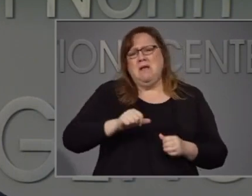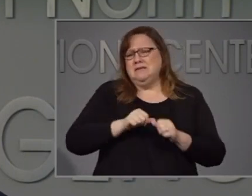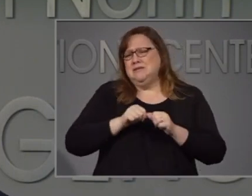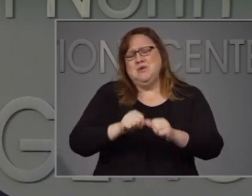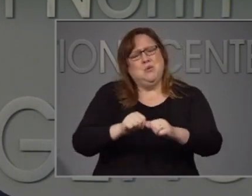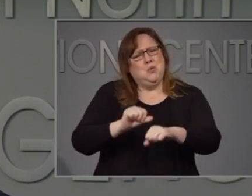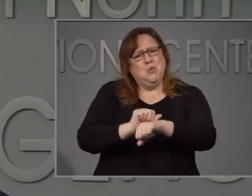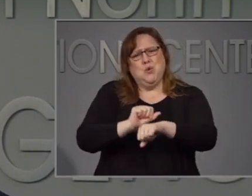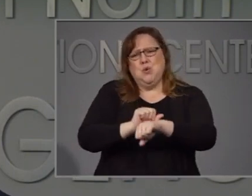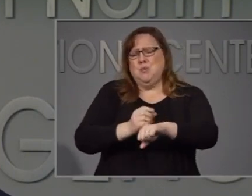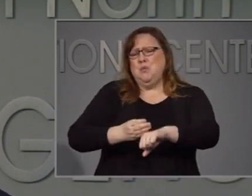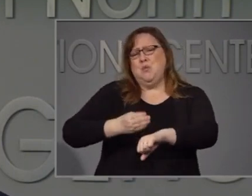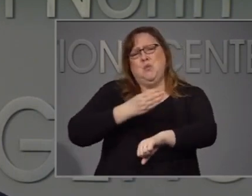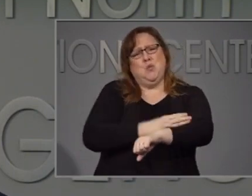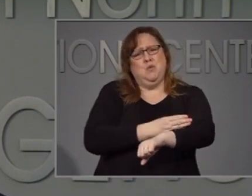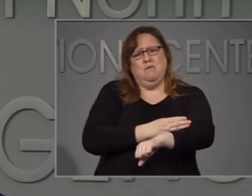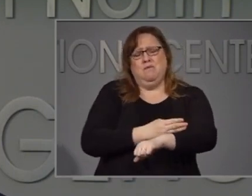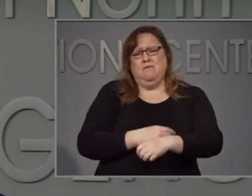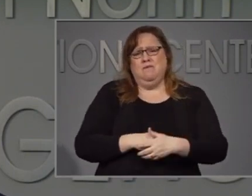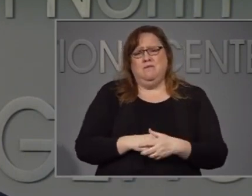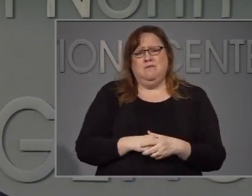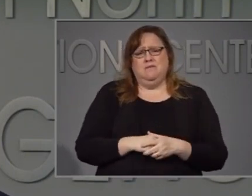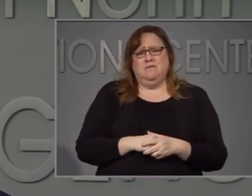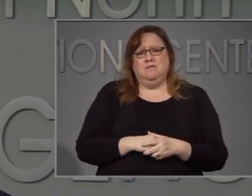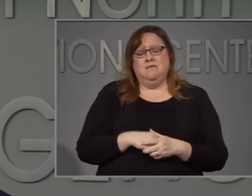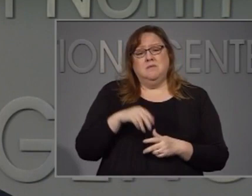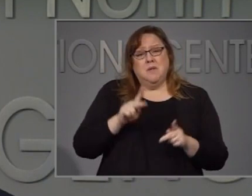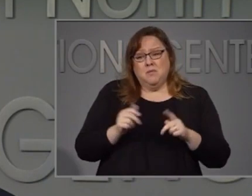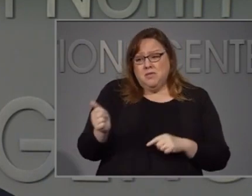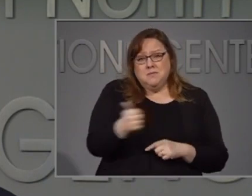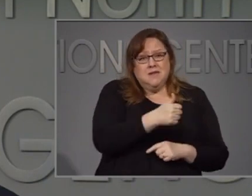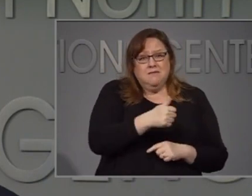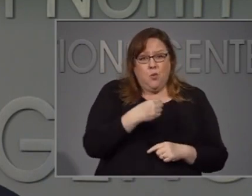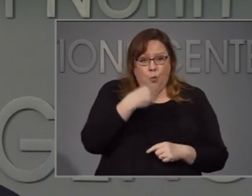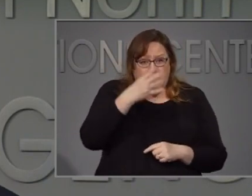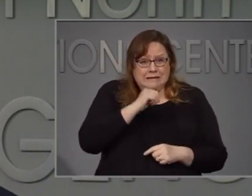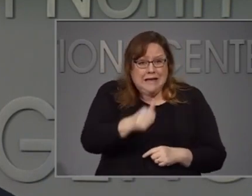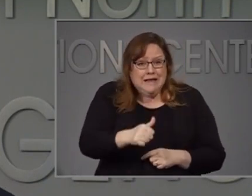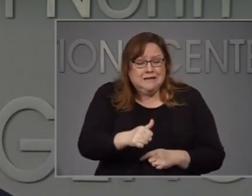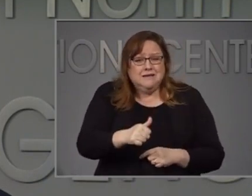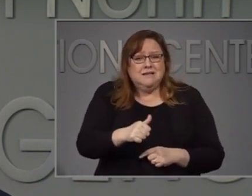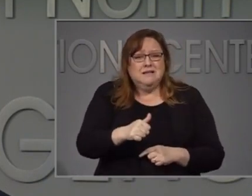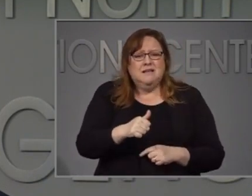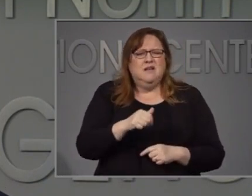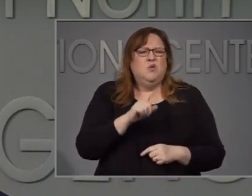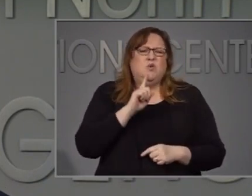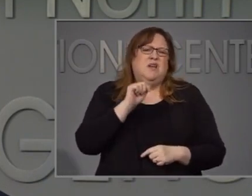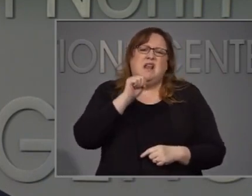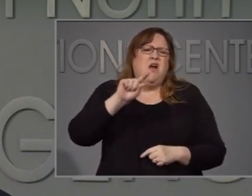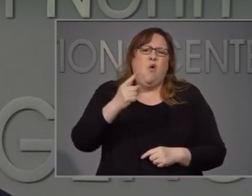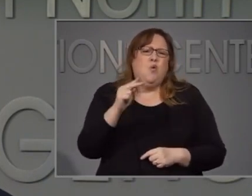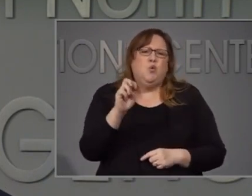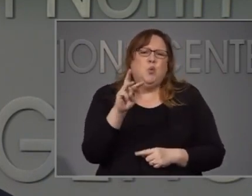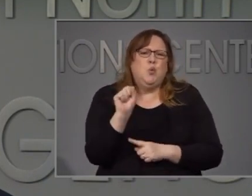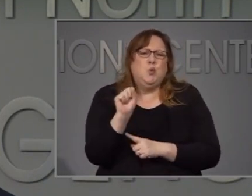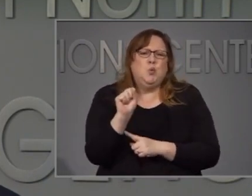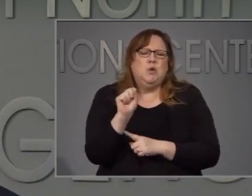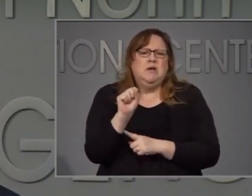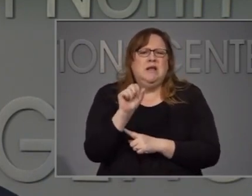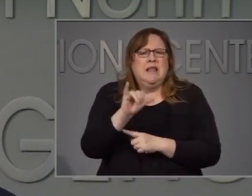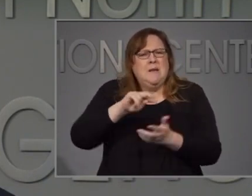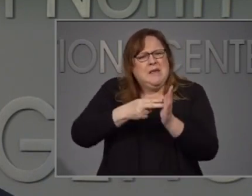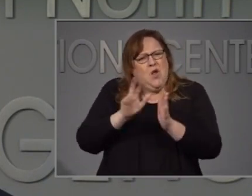just cable news headlines, though. They're life and death warnings. They are stark